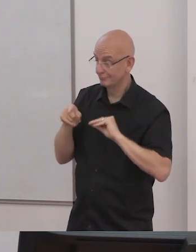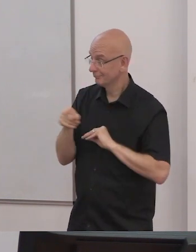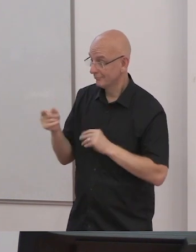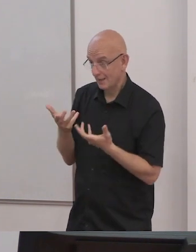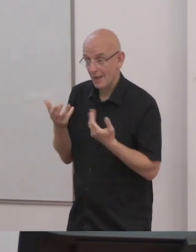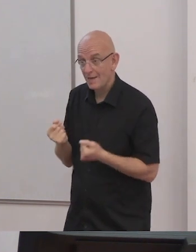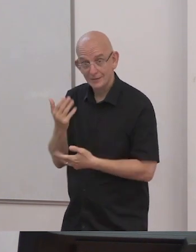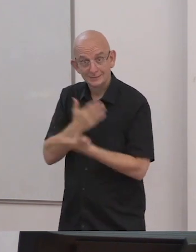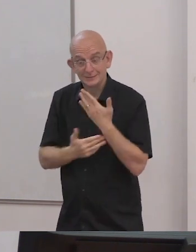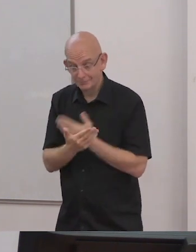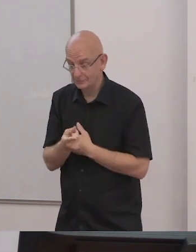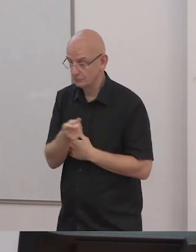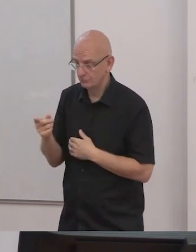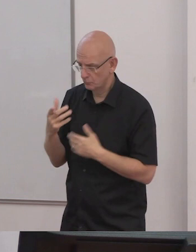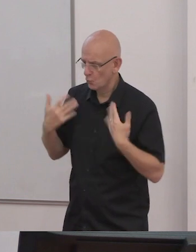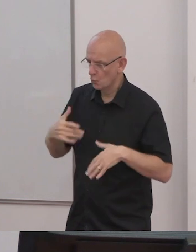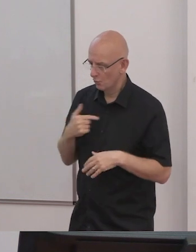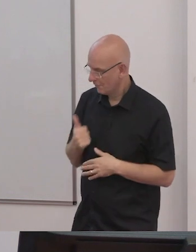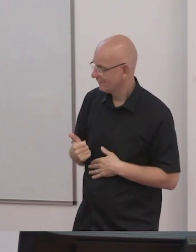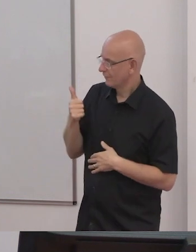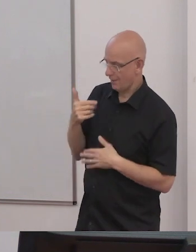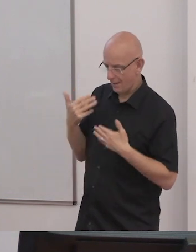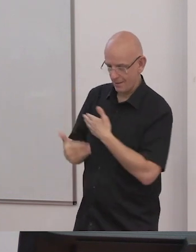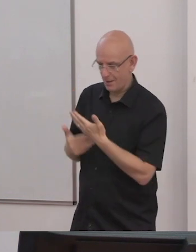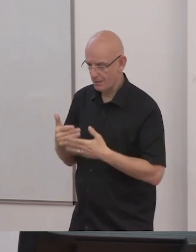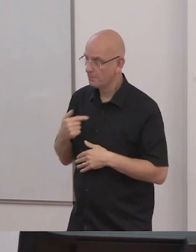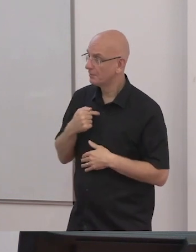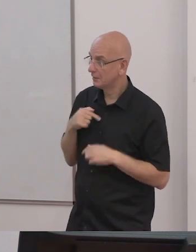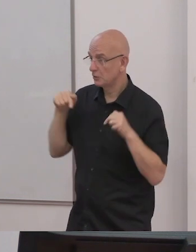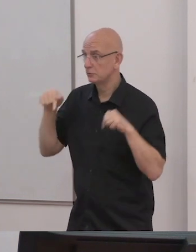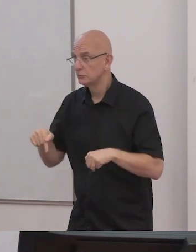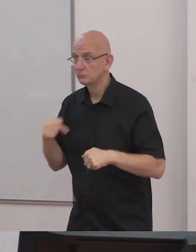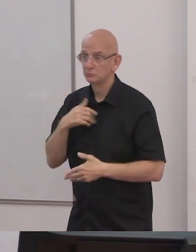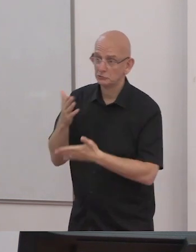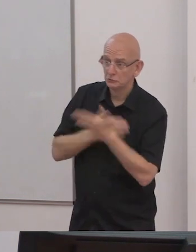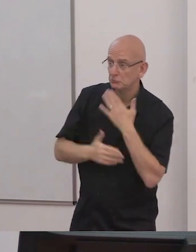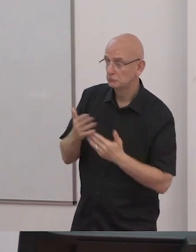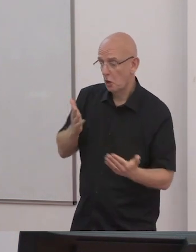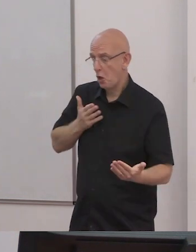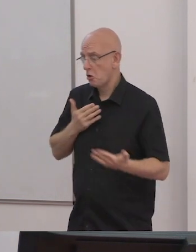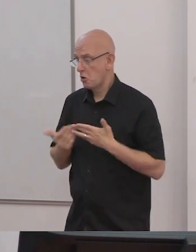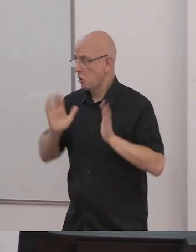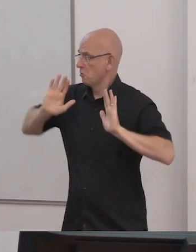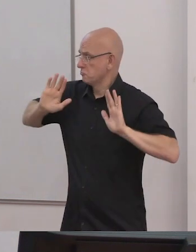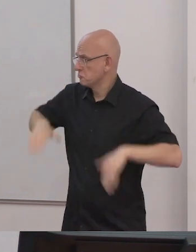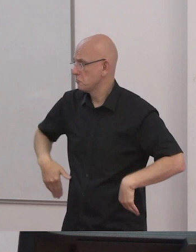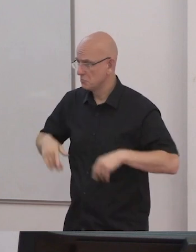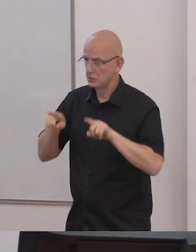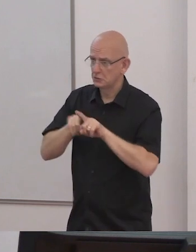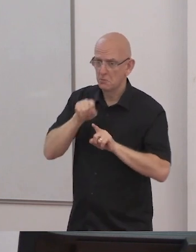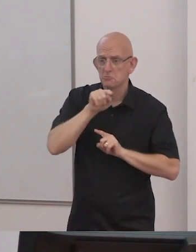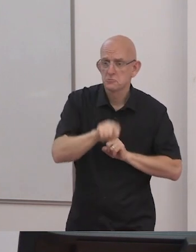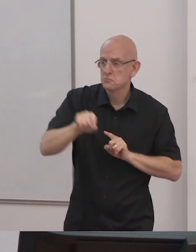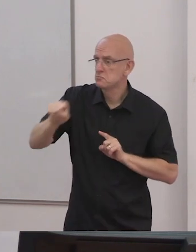characteristics in the spectrum of human diversity teachers with disabilities in the